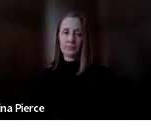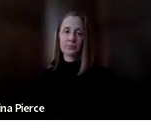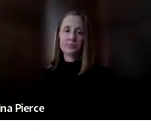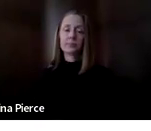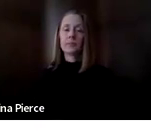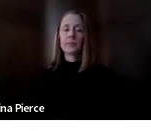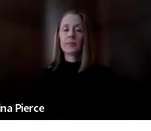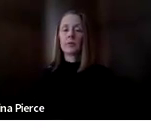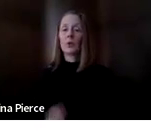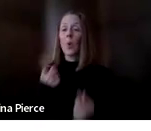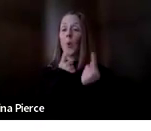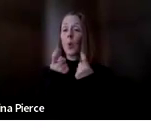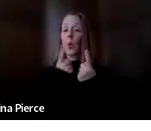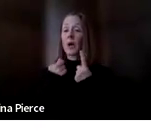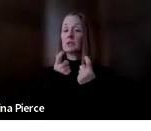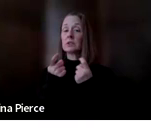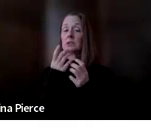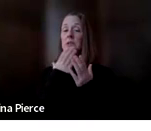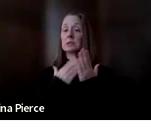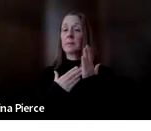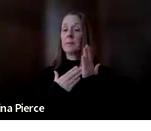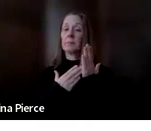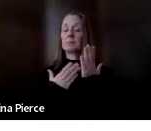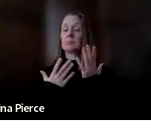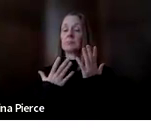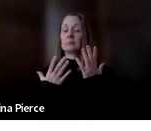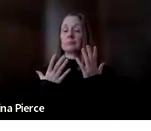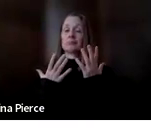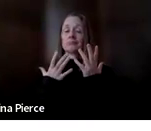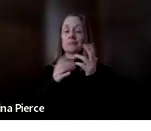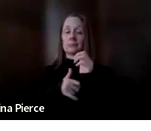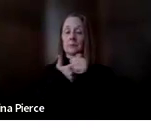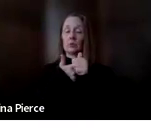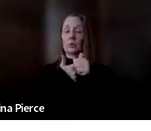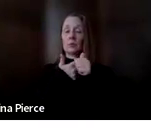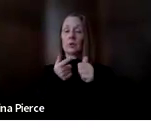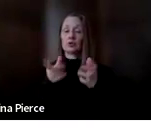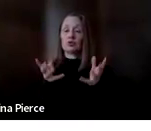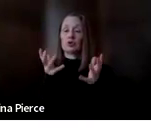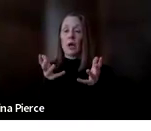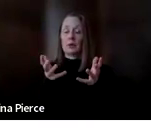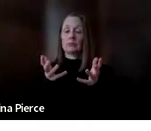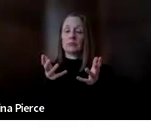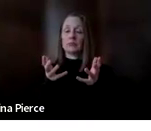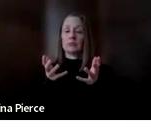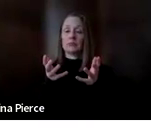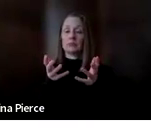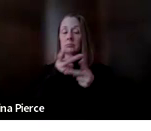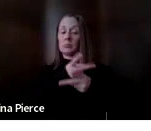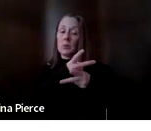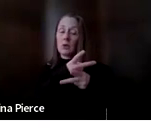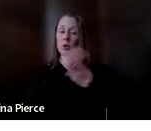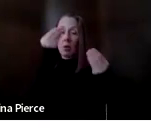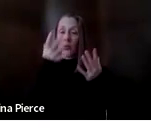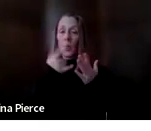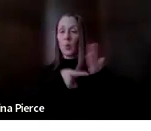so for questions and some housekeeping today i'm going to give our lovely chat moderator abby a moment to let us know about some of the